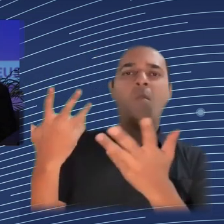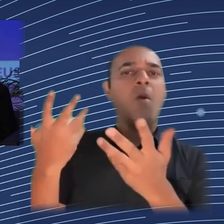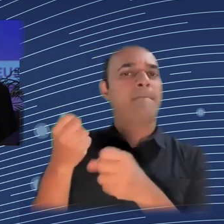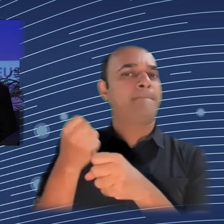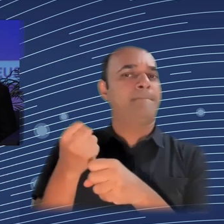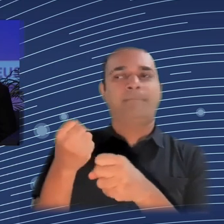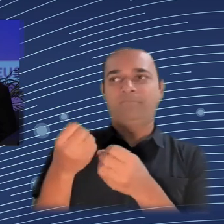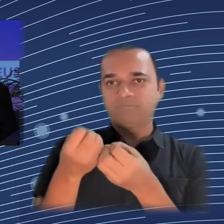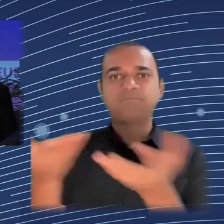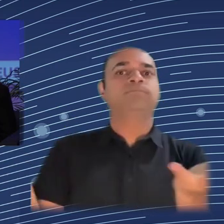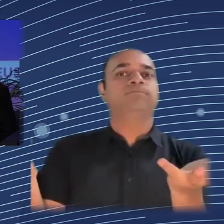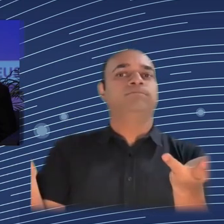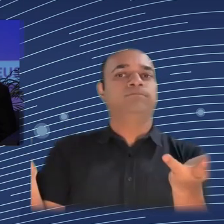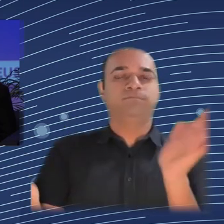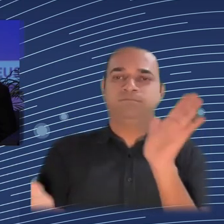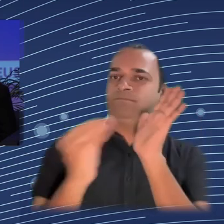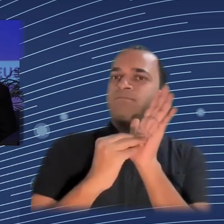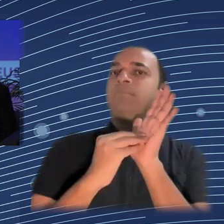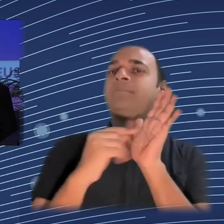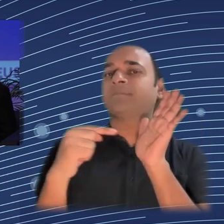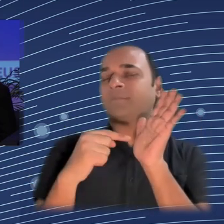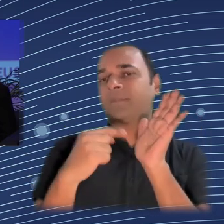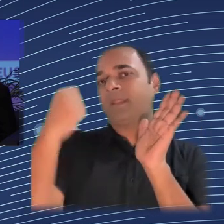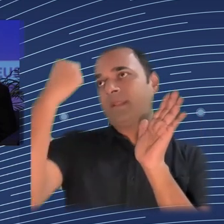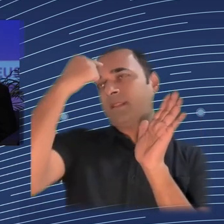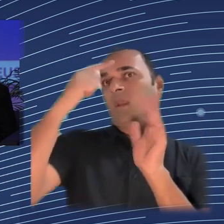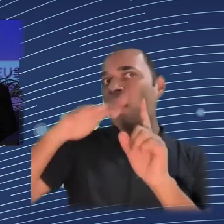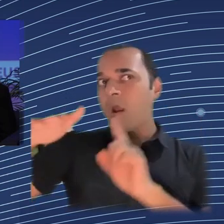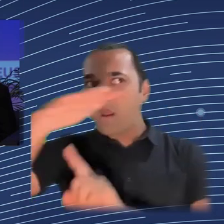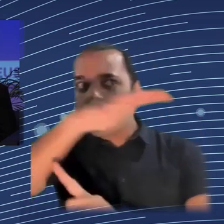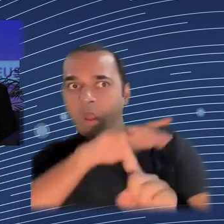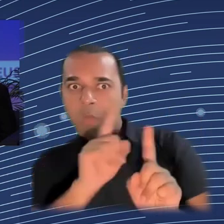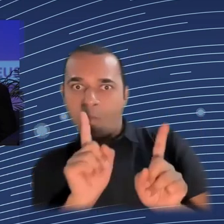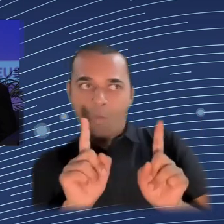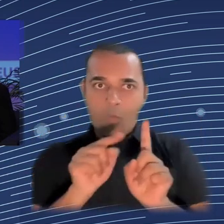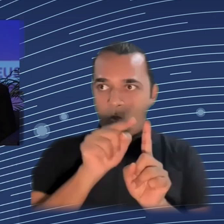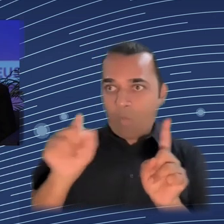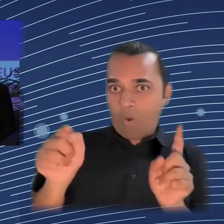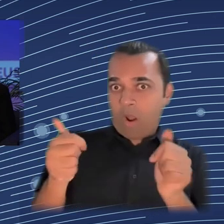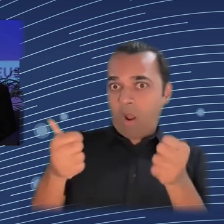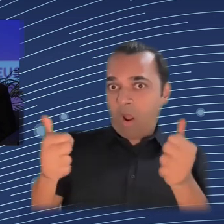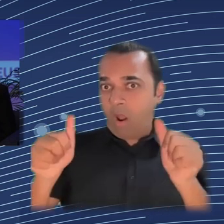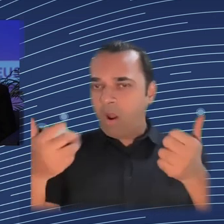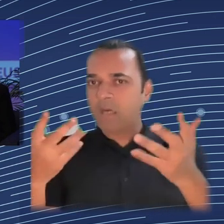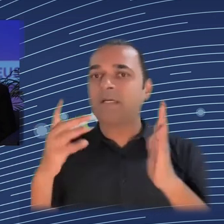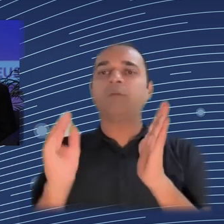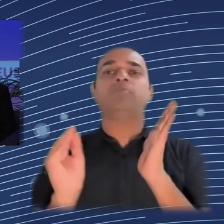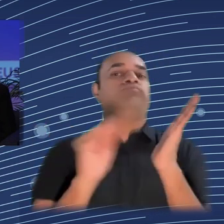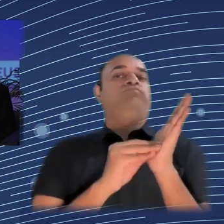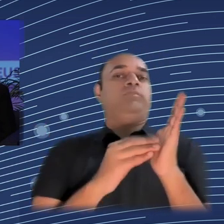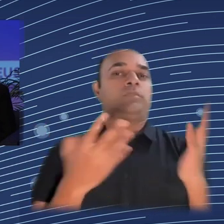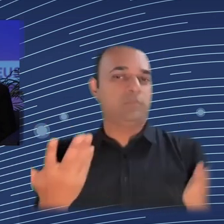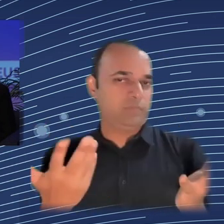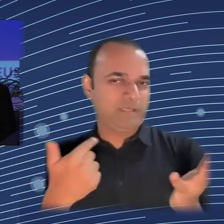I think it is so important that more voices are involved into understanding what are these AI